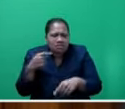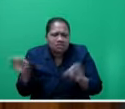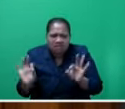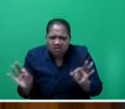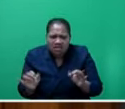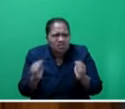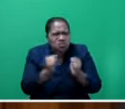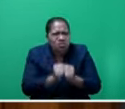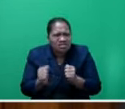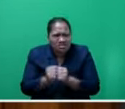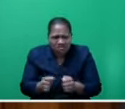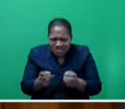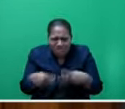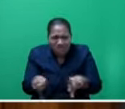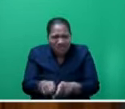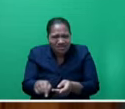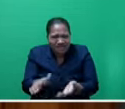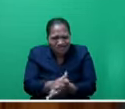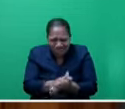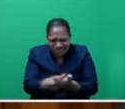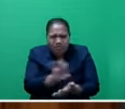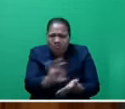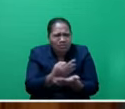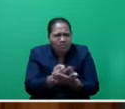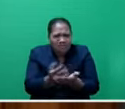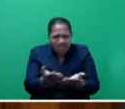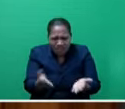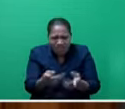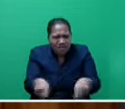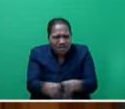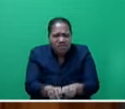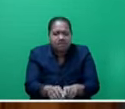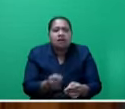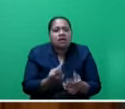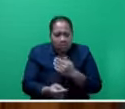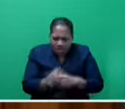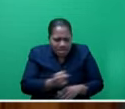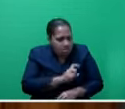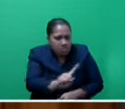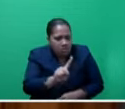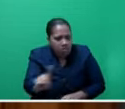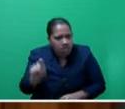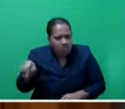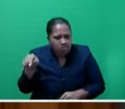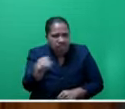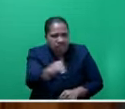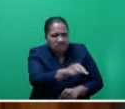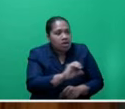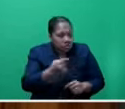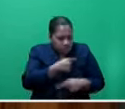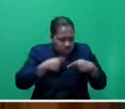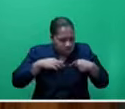communities, and the homeless. In the interest of cutting down expenditure, we must take an honest look at the type of